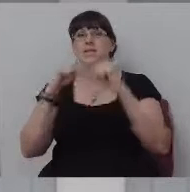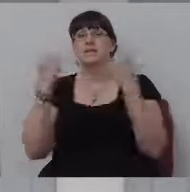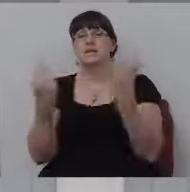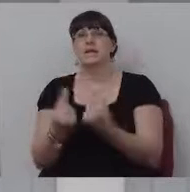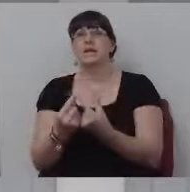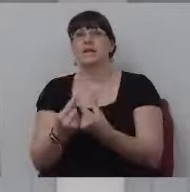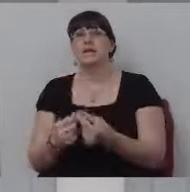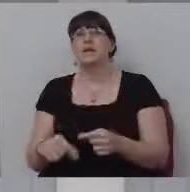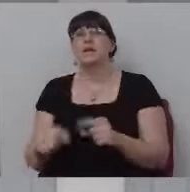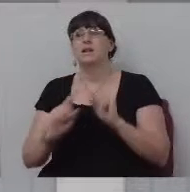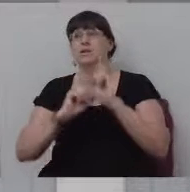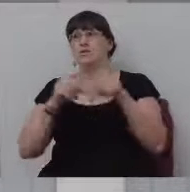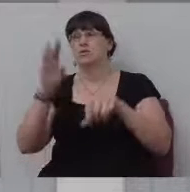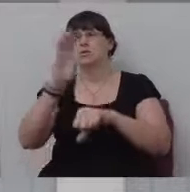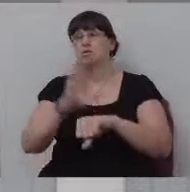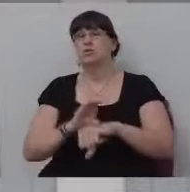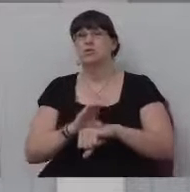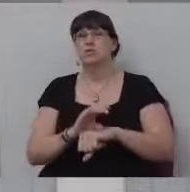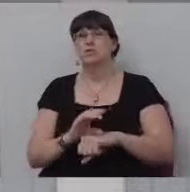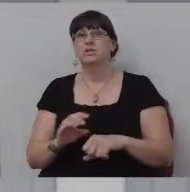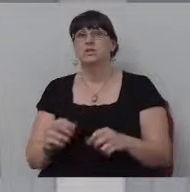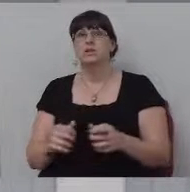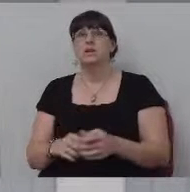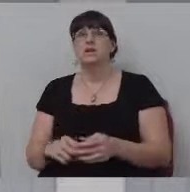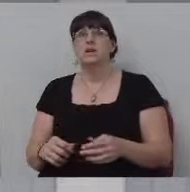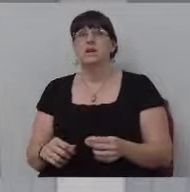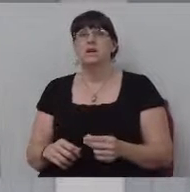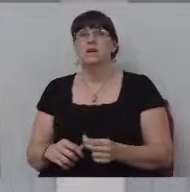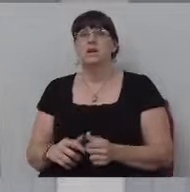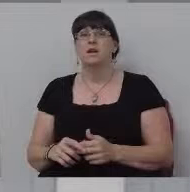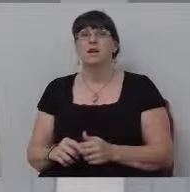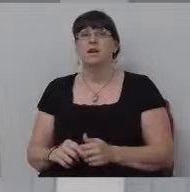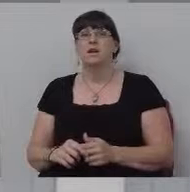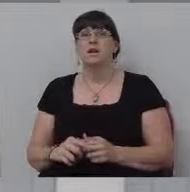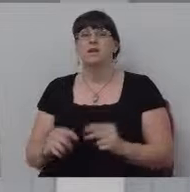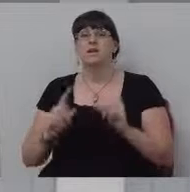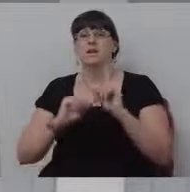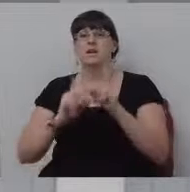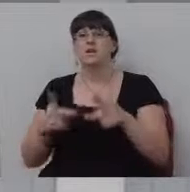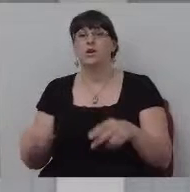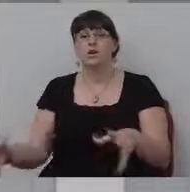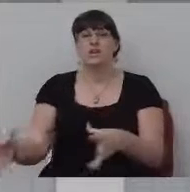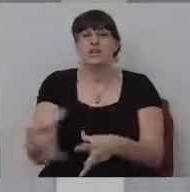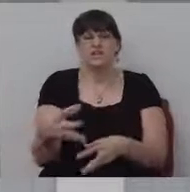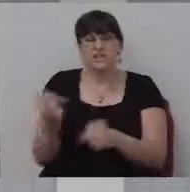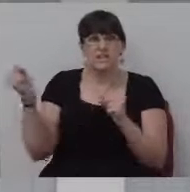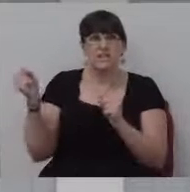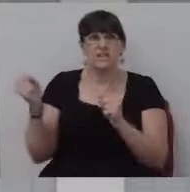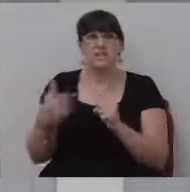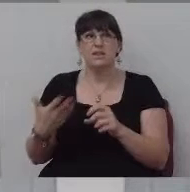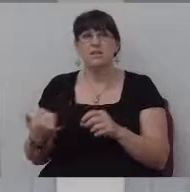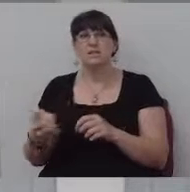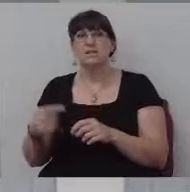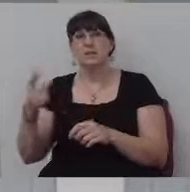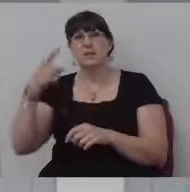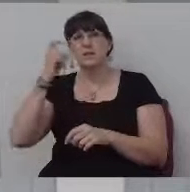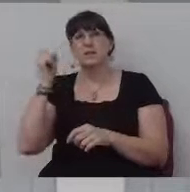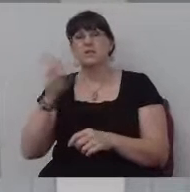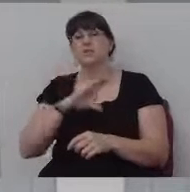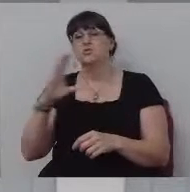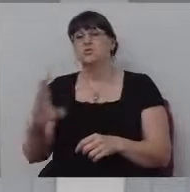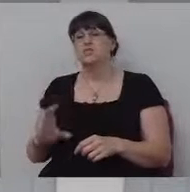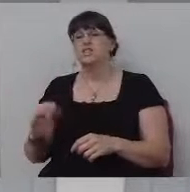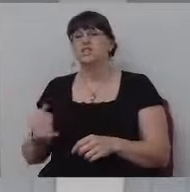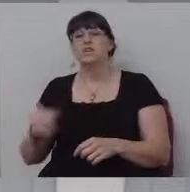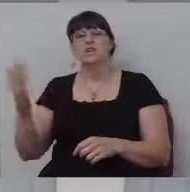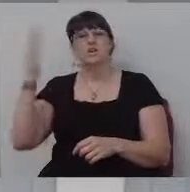rob stuff out of church, out of the cars in the church parking lot. says they were, it's a great place to steal stuff because Christians, number one, you know exactly where they are and how